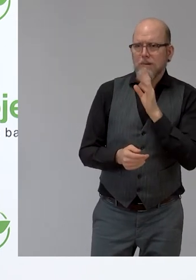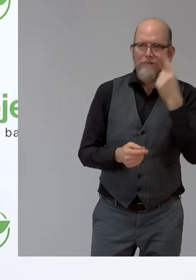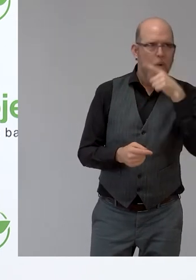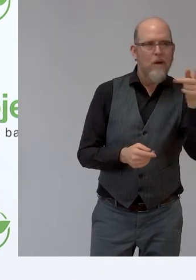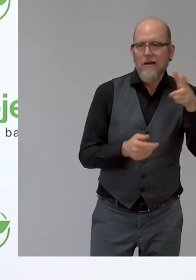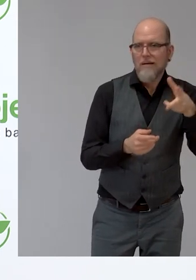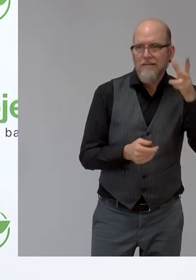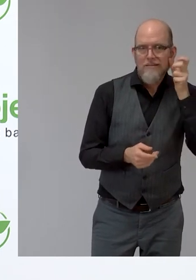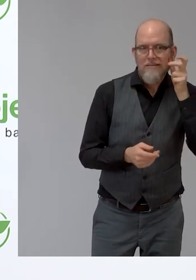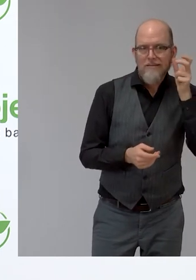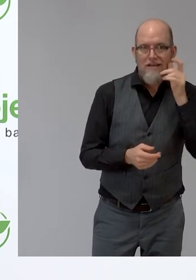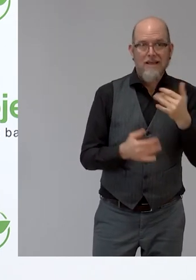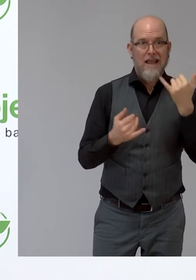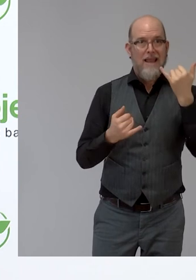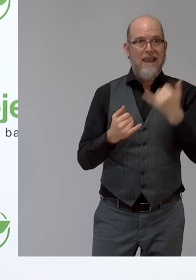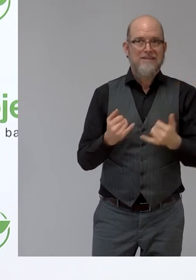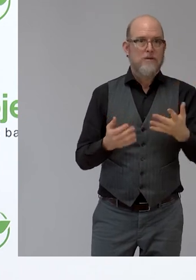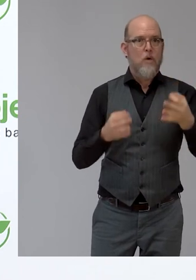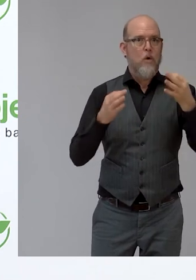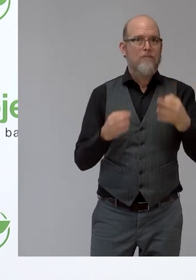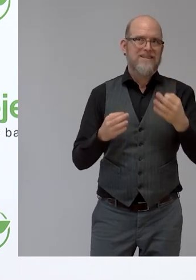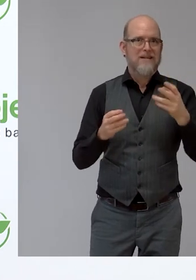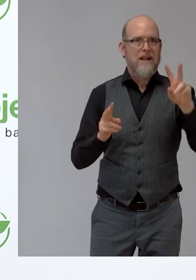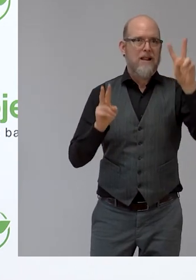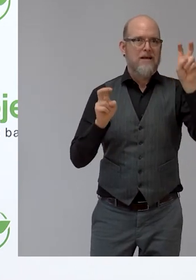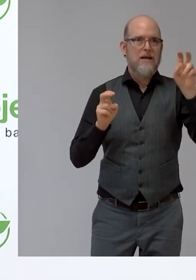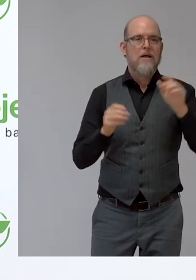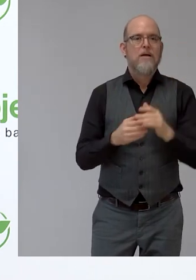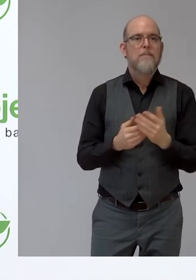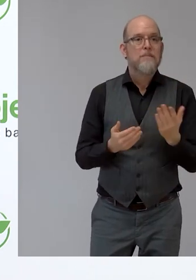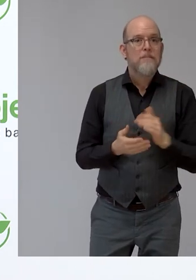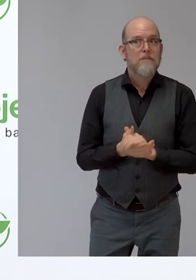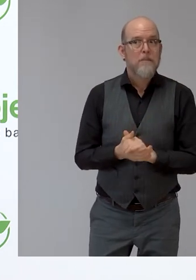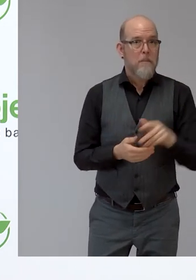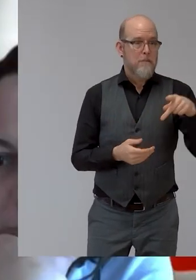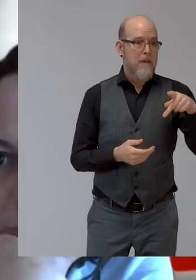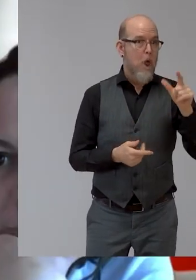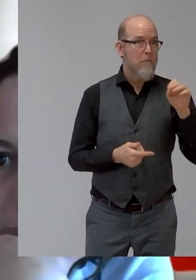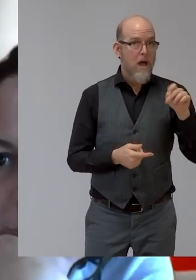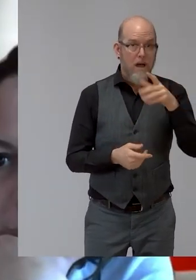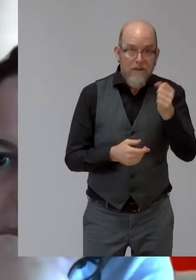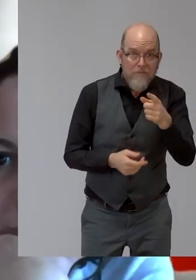We have finished the official part. I'm not sure if Paloma is still in the call. Paloma, are you still with us?